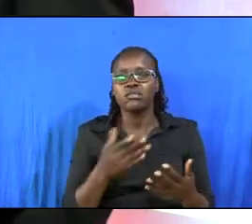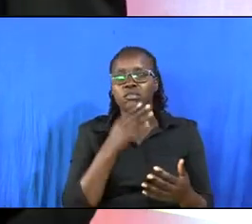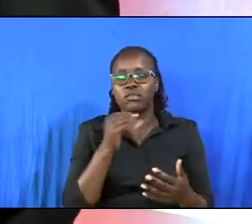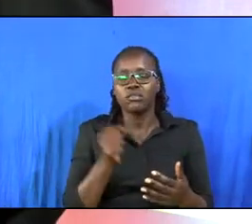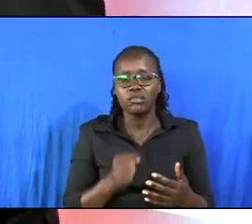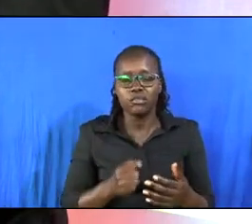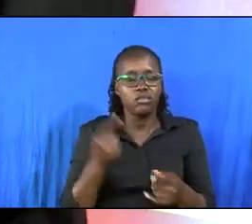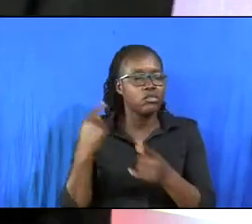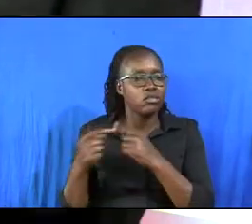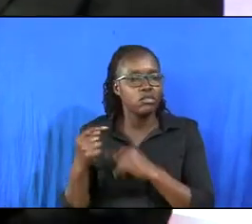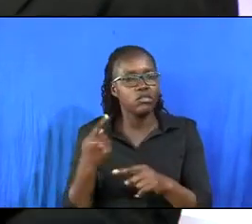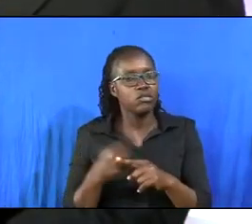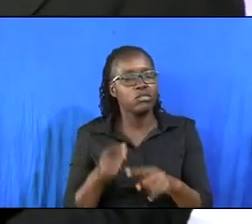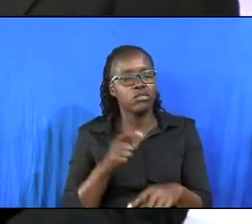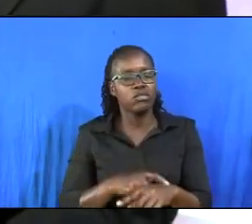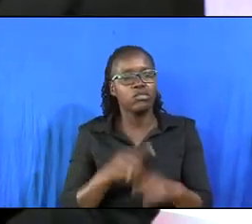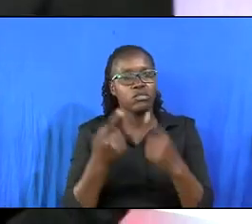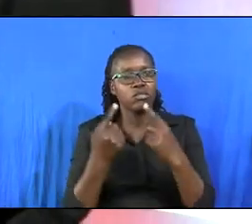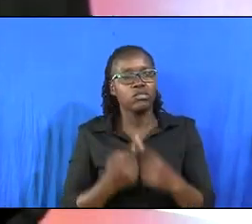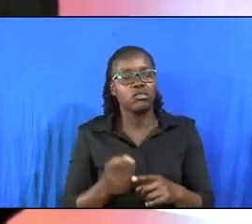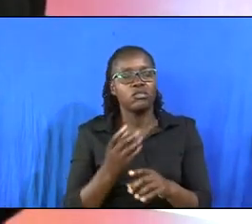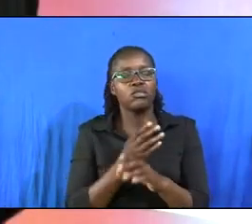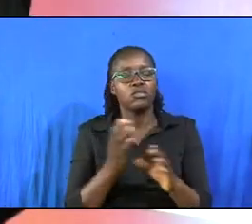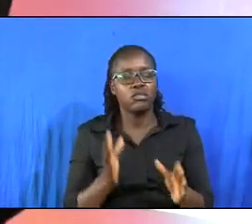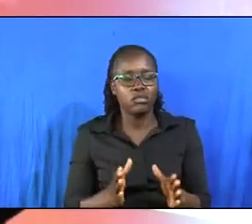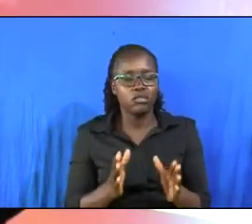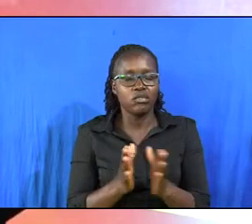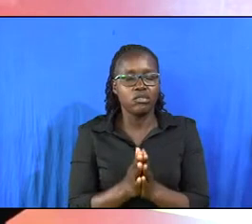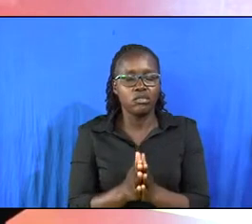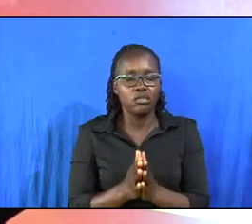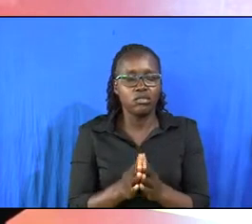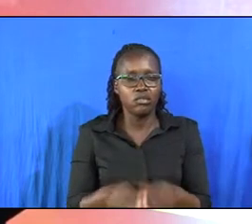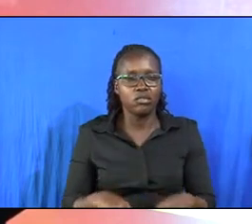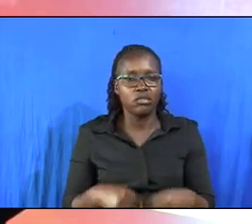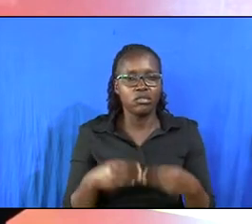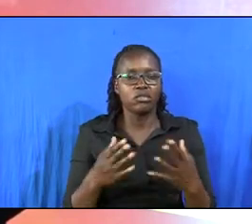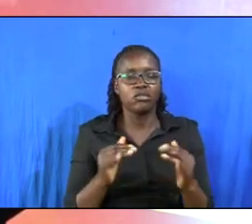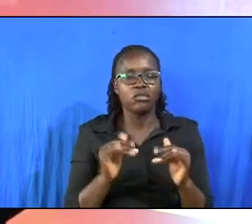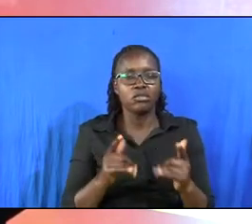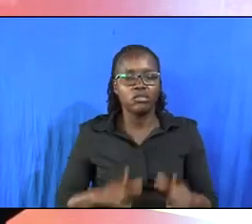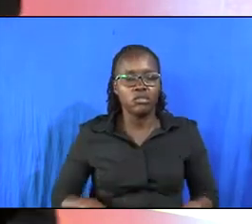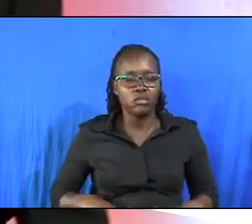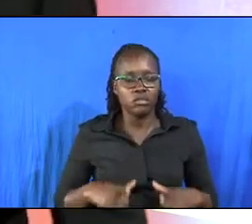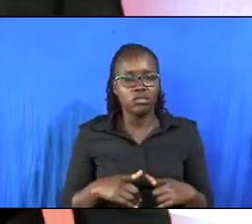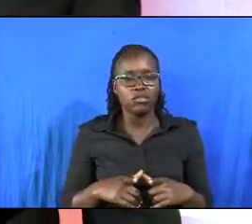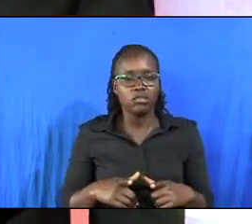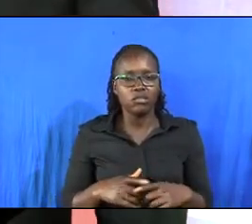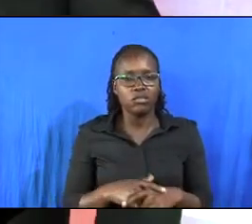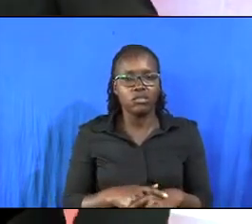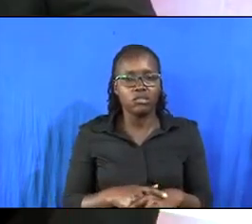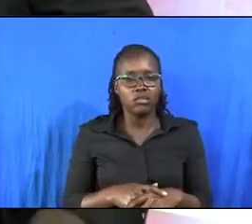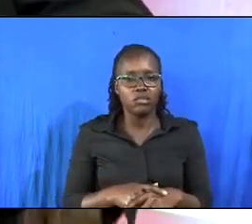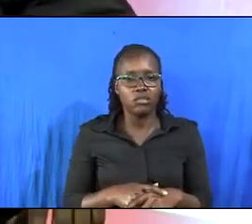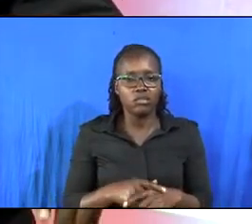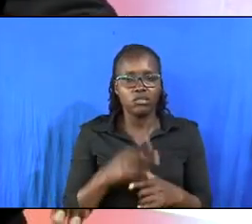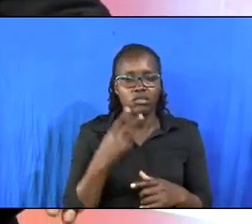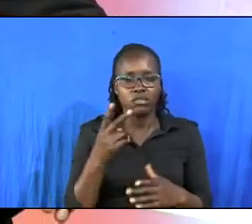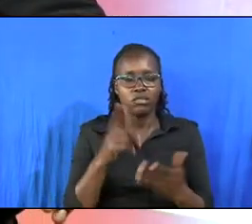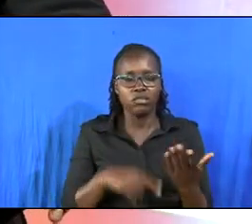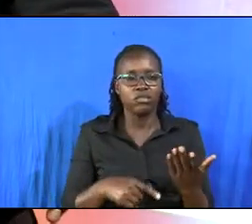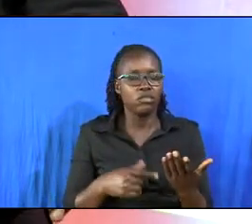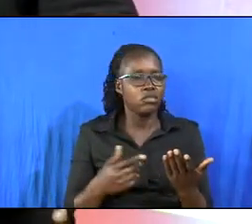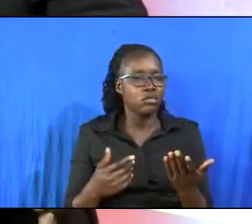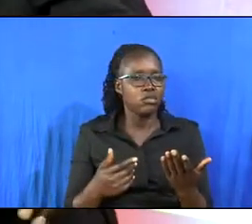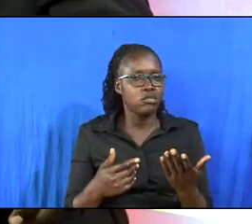You, when you come to Christ, he will give you a new life. see what Paul is saying in